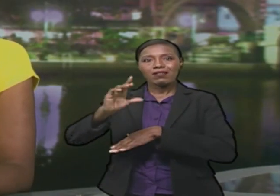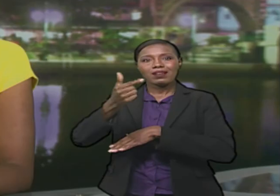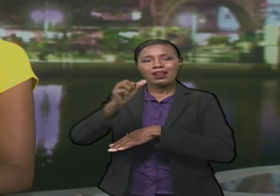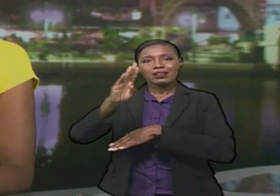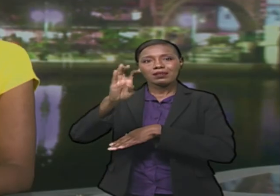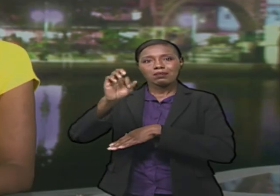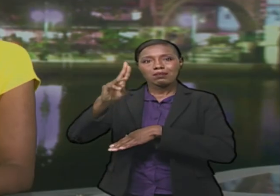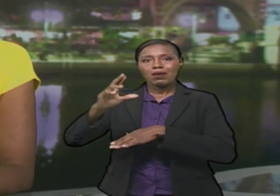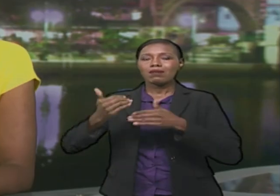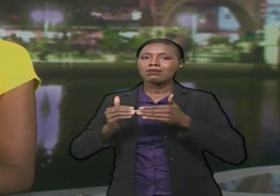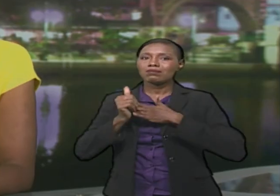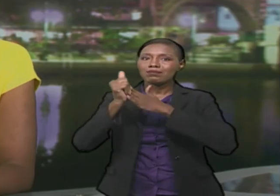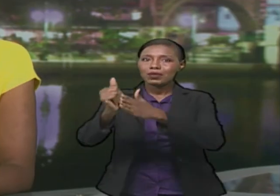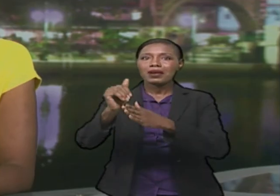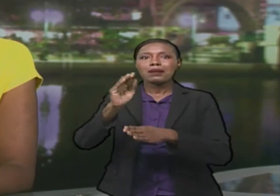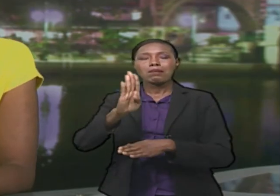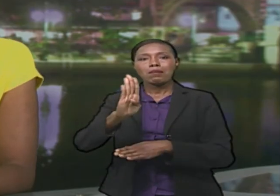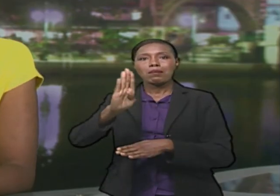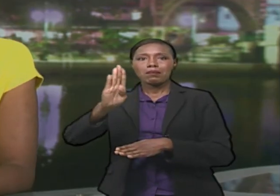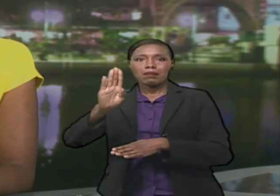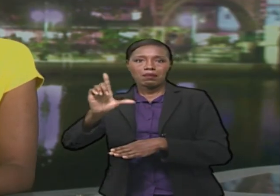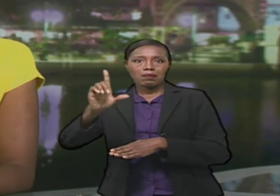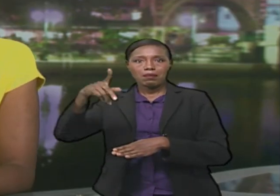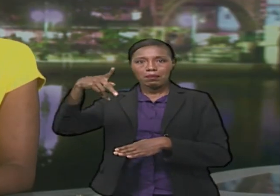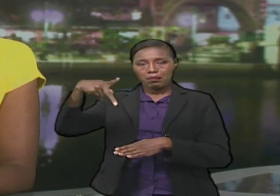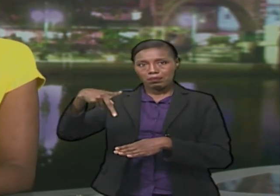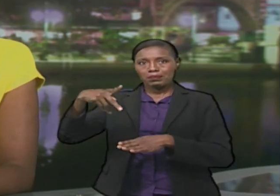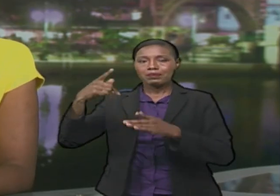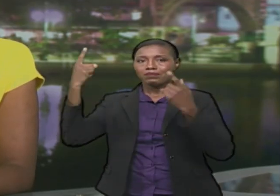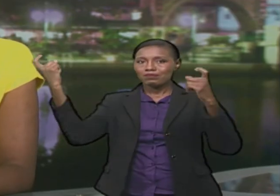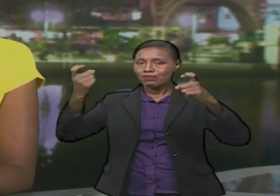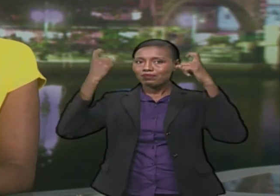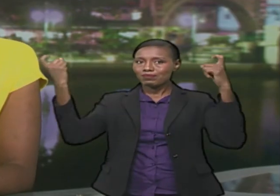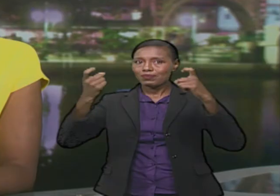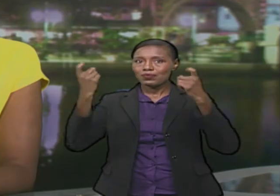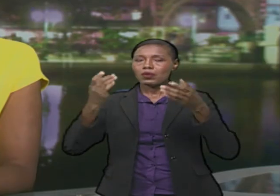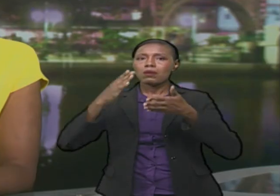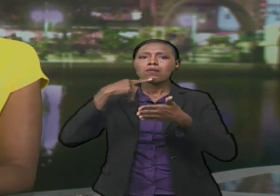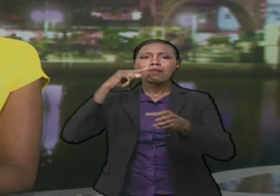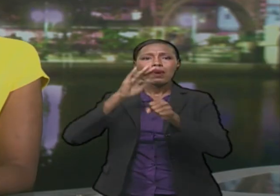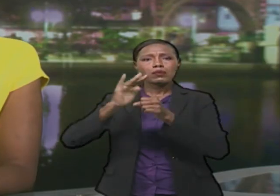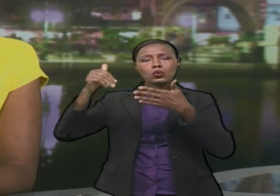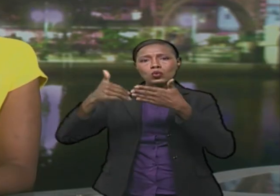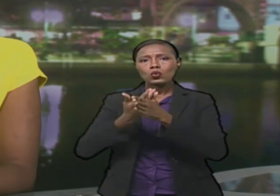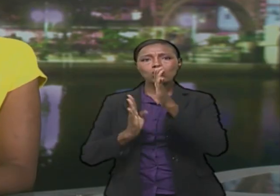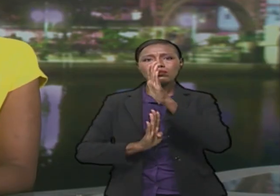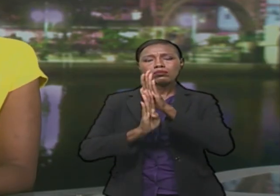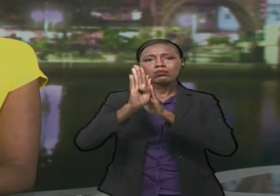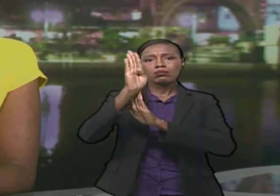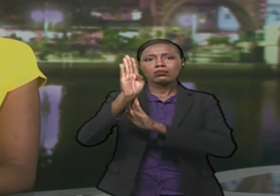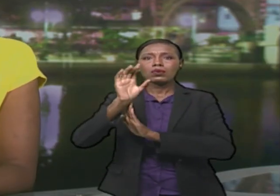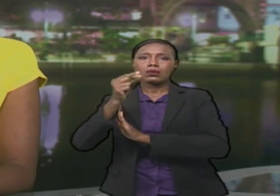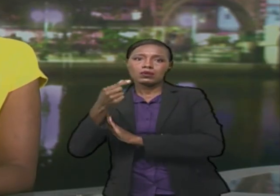and Barbuda Labour Party to victory at the polls. He's promising a new era of socio-economic development. Governor General